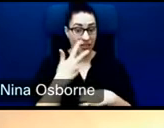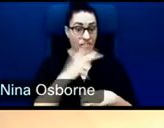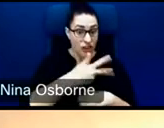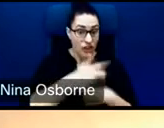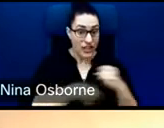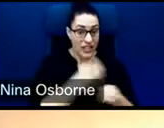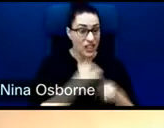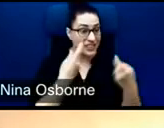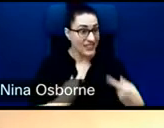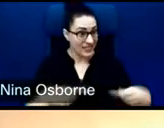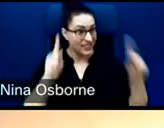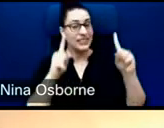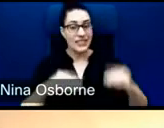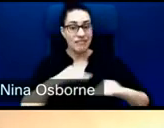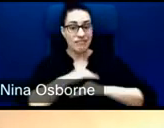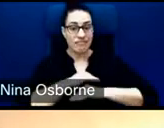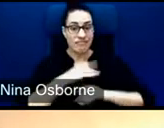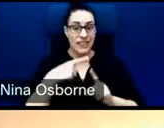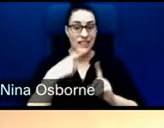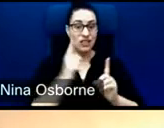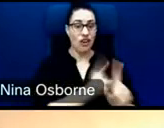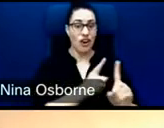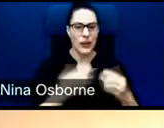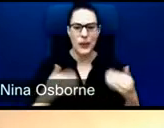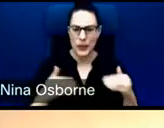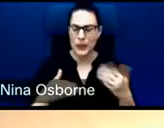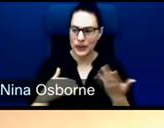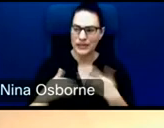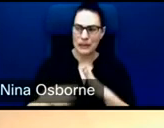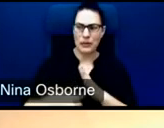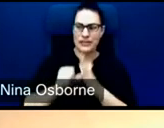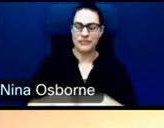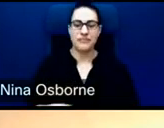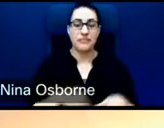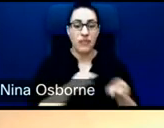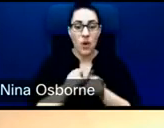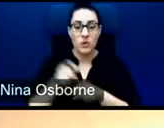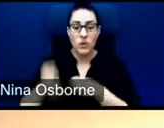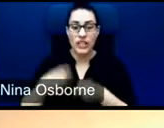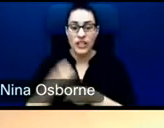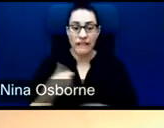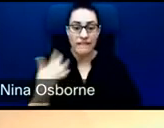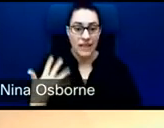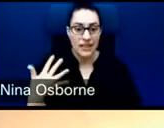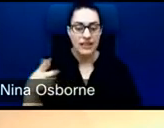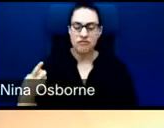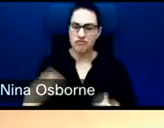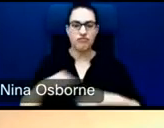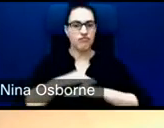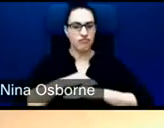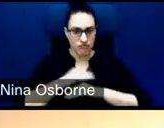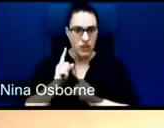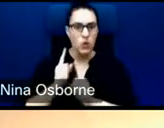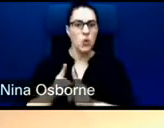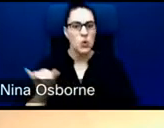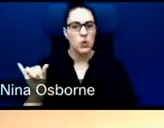were on track to reach their year five targets as well prior to the pandemic, but this is, of course, had a profound impact on that. But